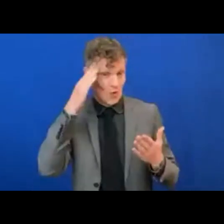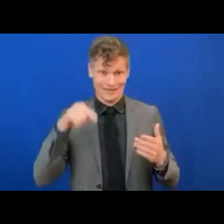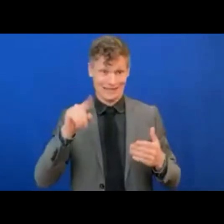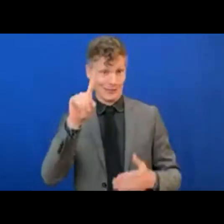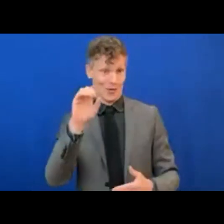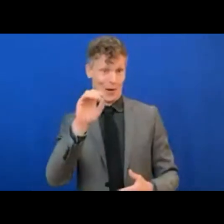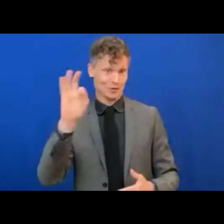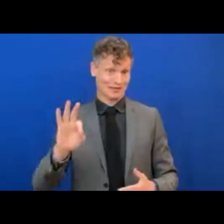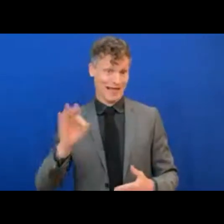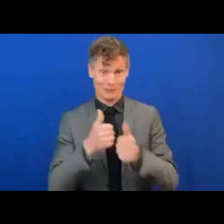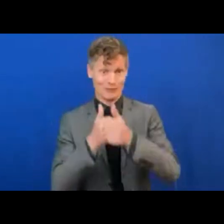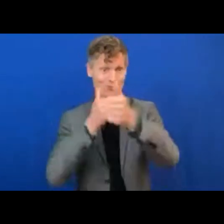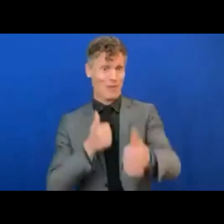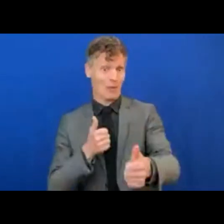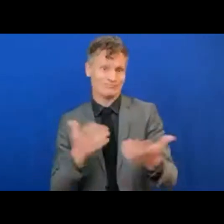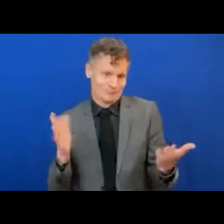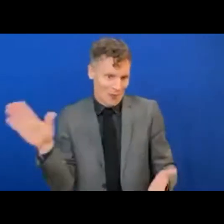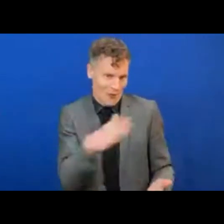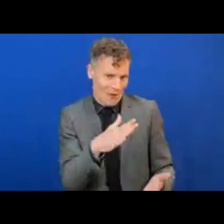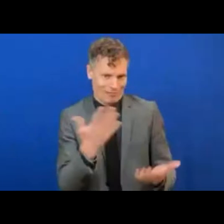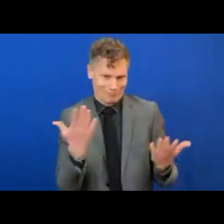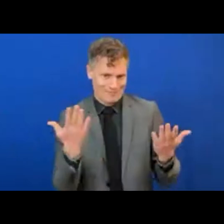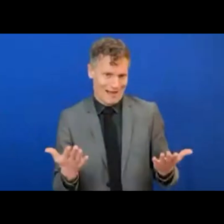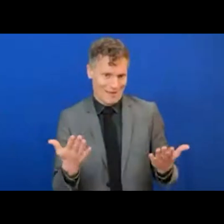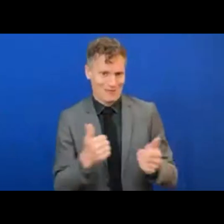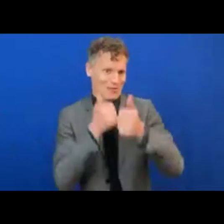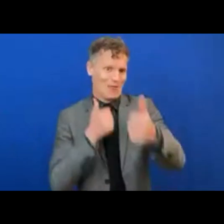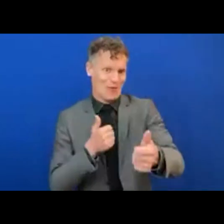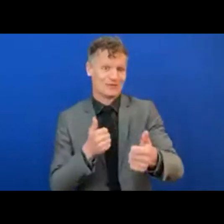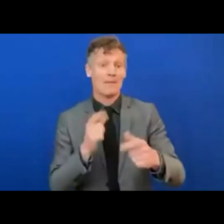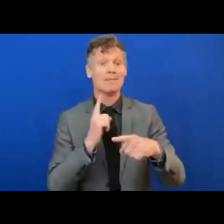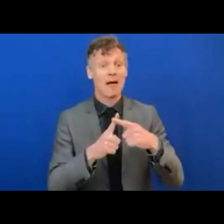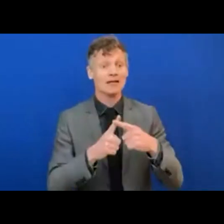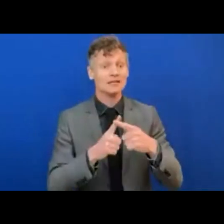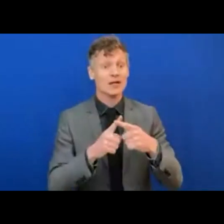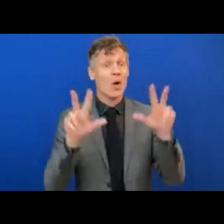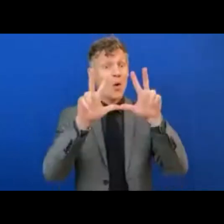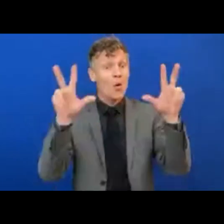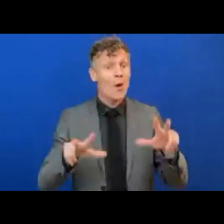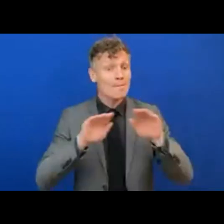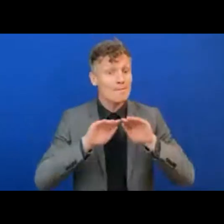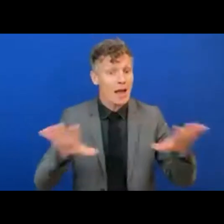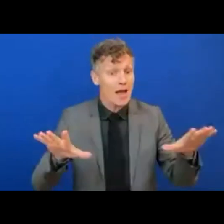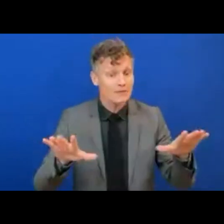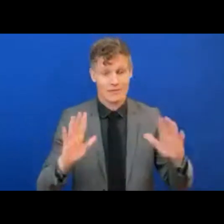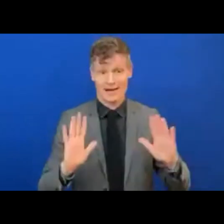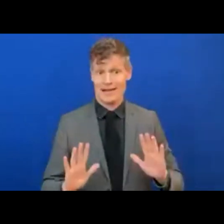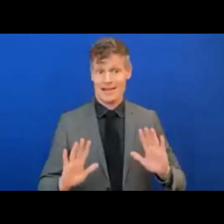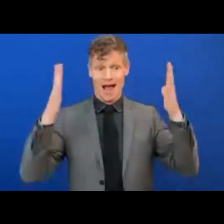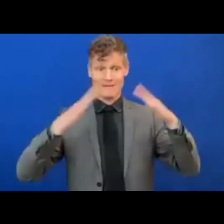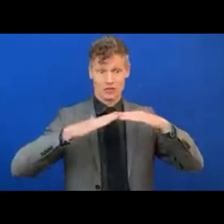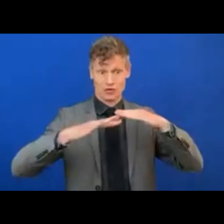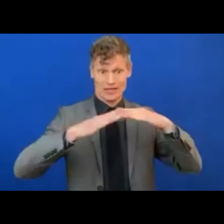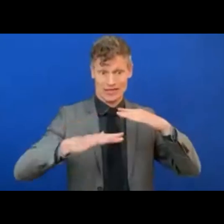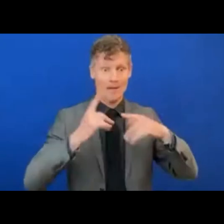It's webcasted, live streamed, and recorded. As a participant, you are free to use the chat